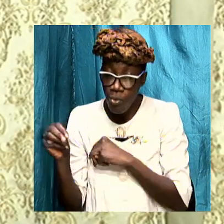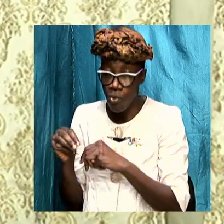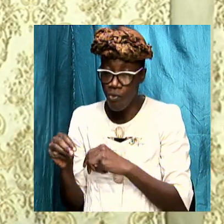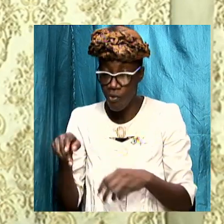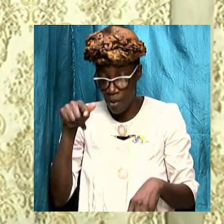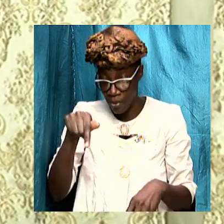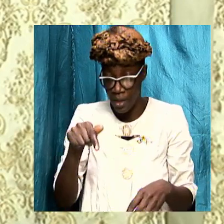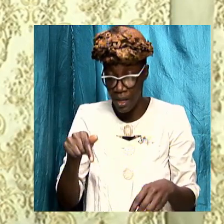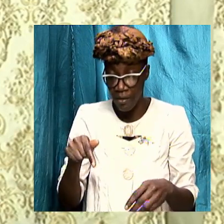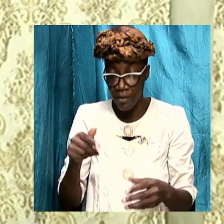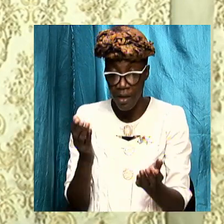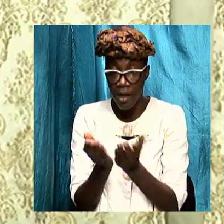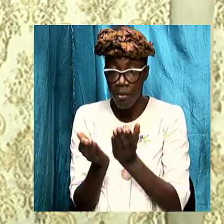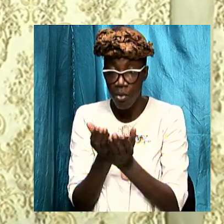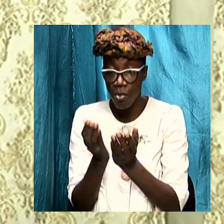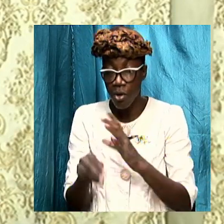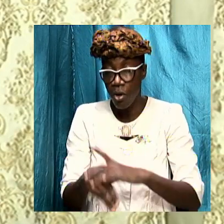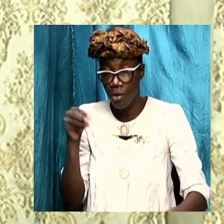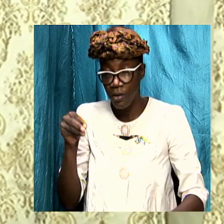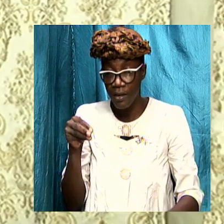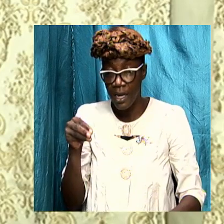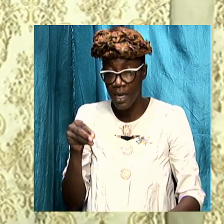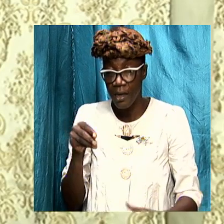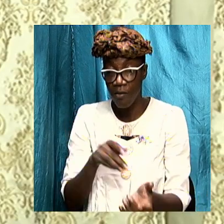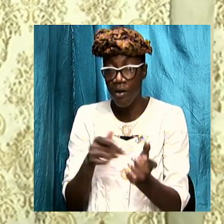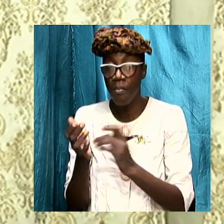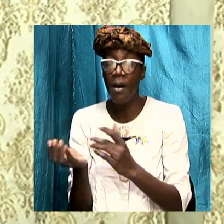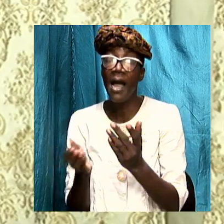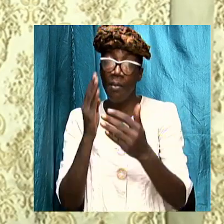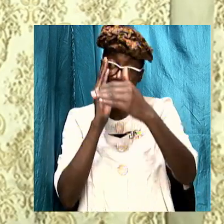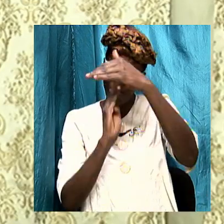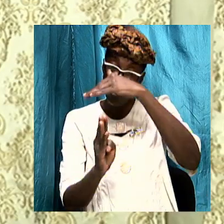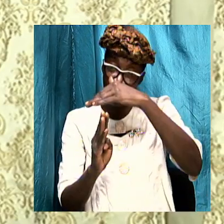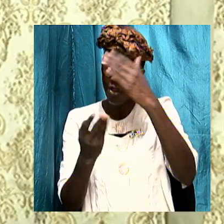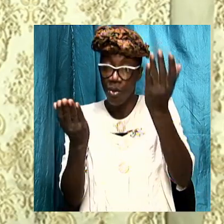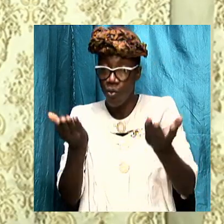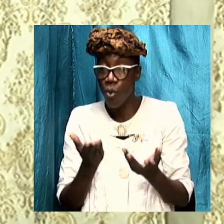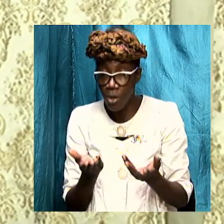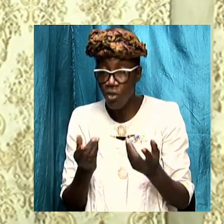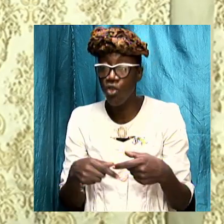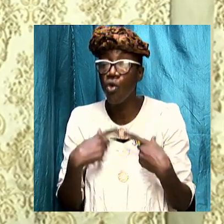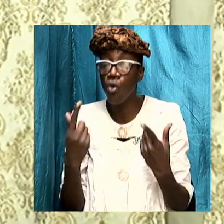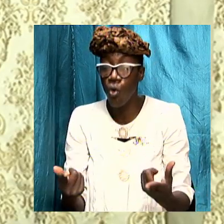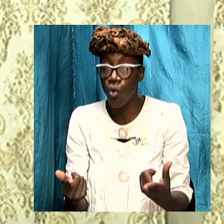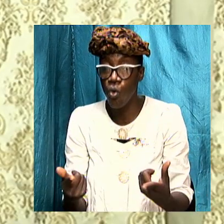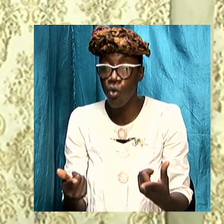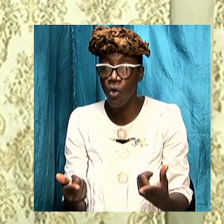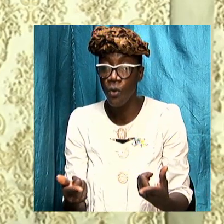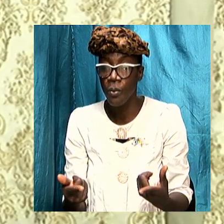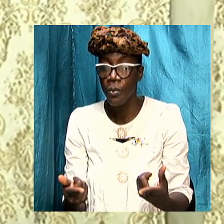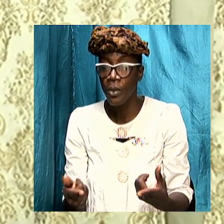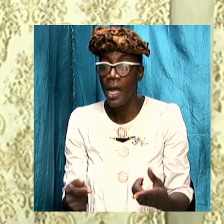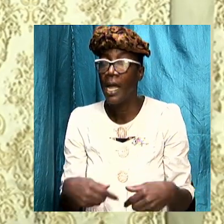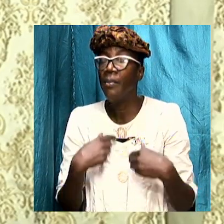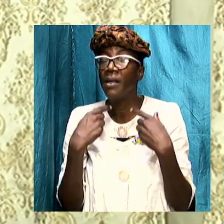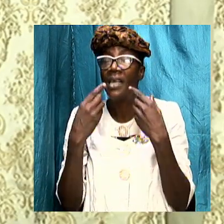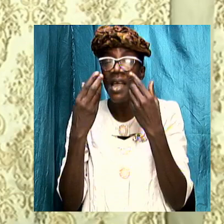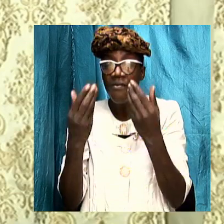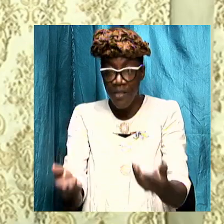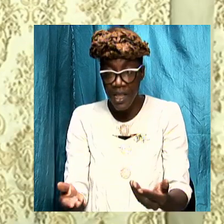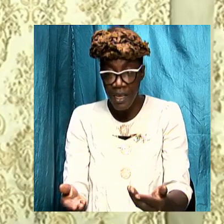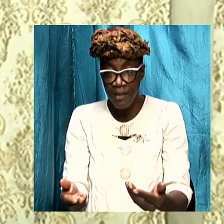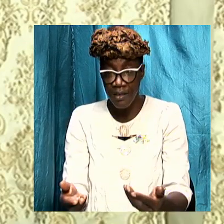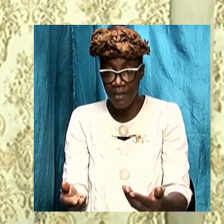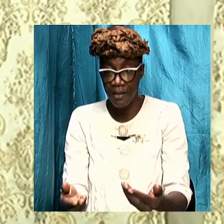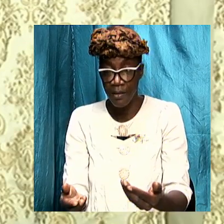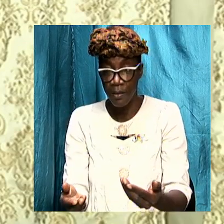outside of the straight Bible prophecy and I want us to go there and I establish this background so that